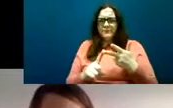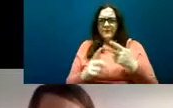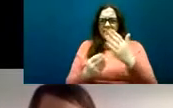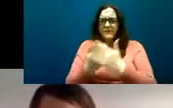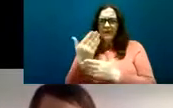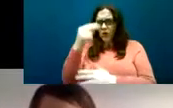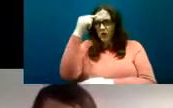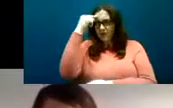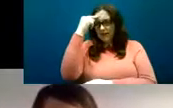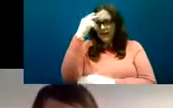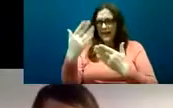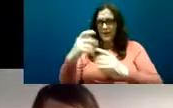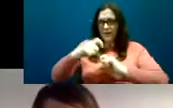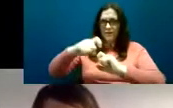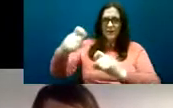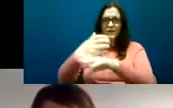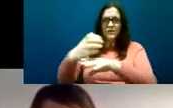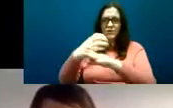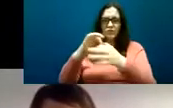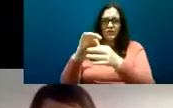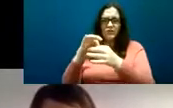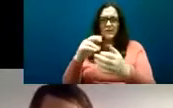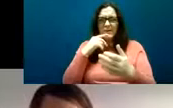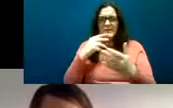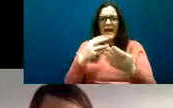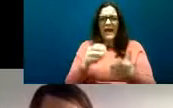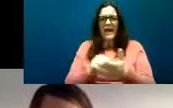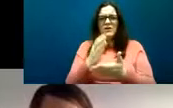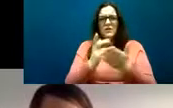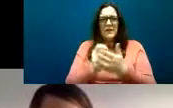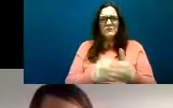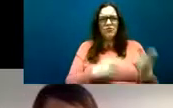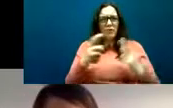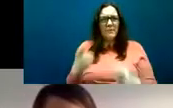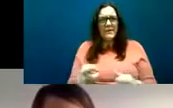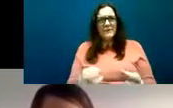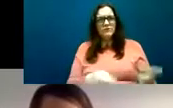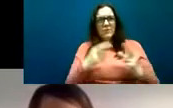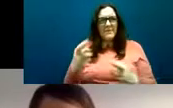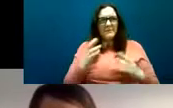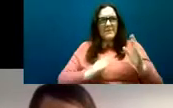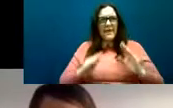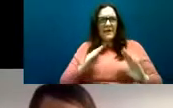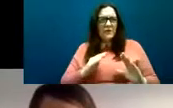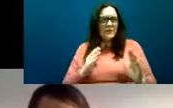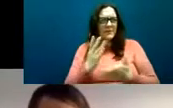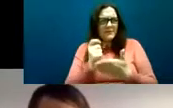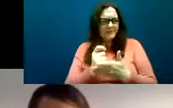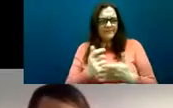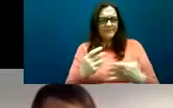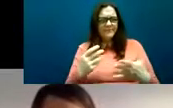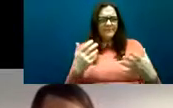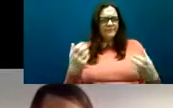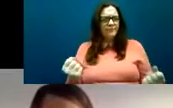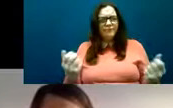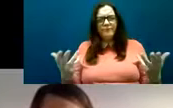presence of stereotypical and repetitive behaviours whether there was an insistence on you know very strict adherence to